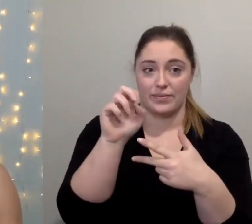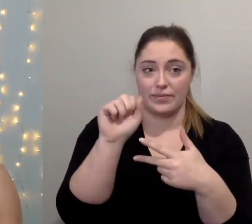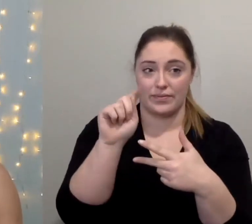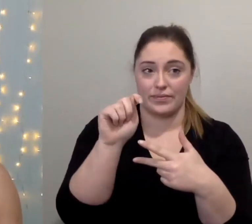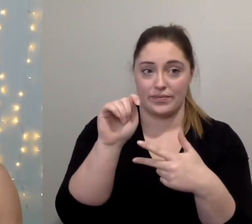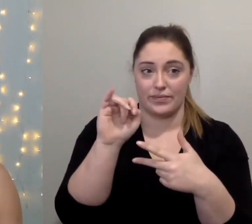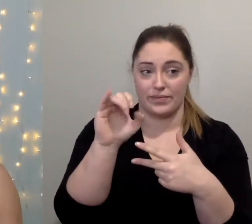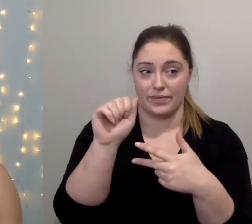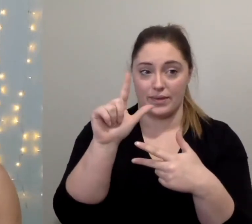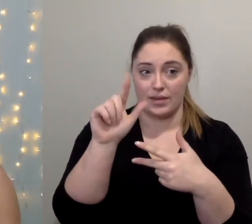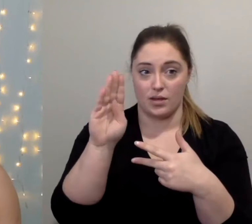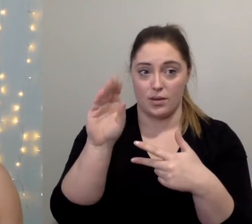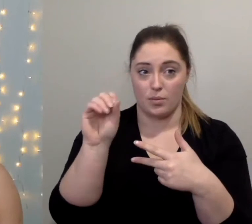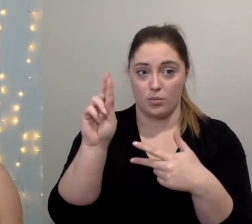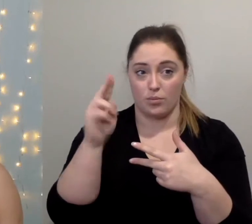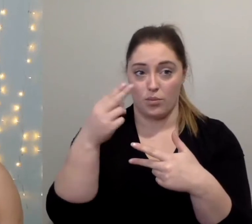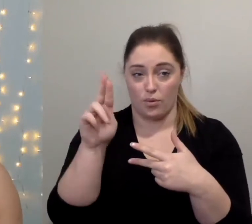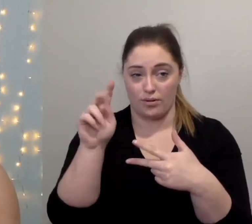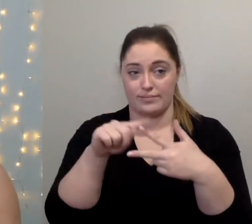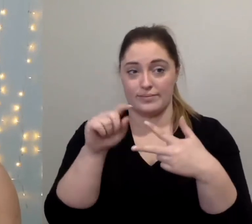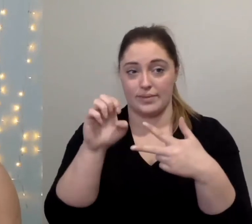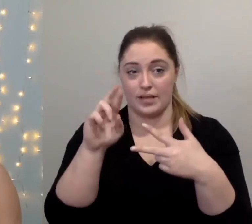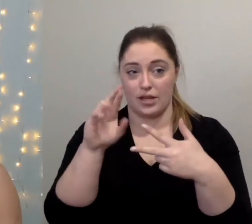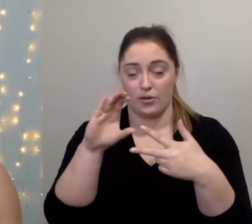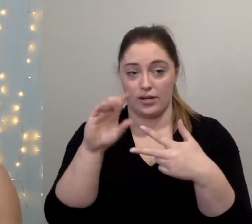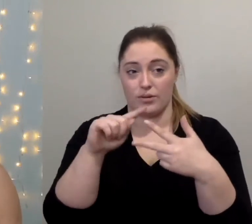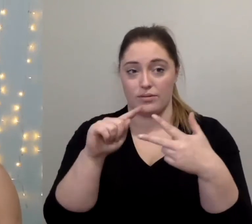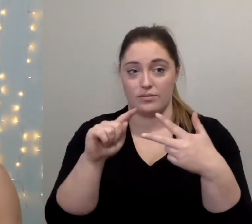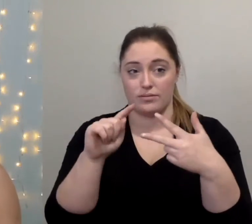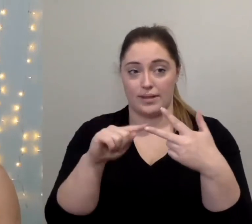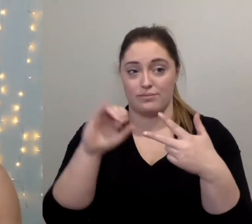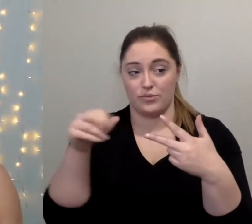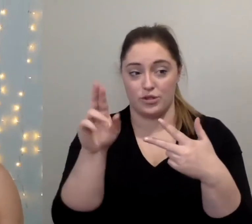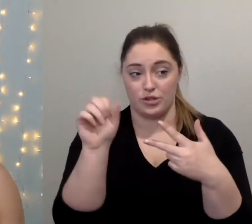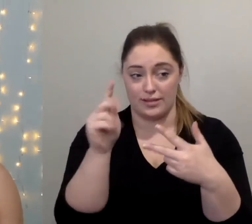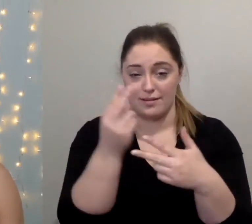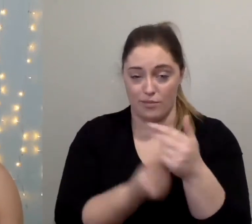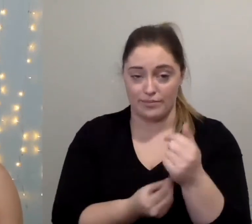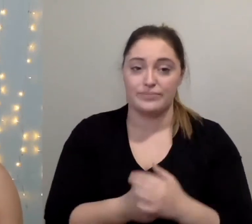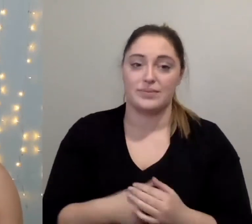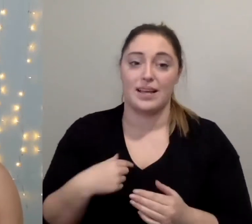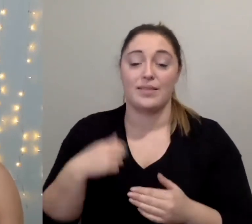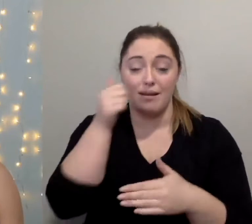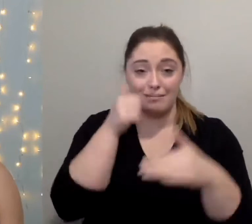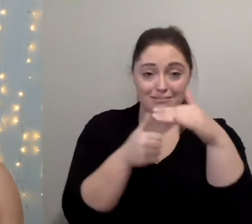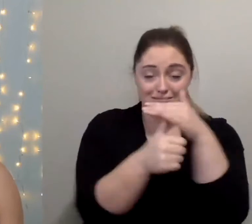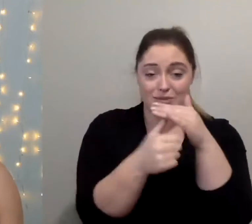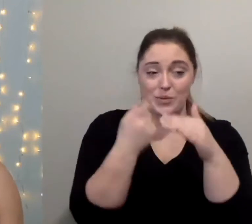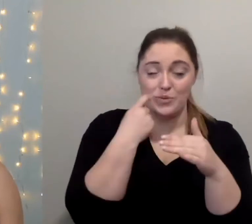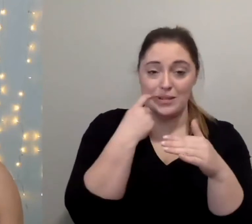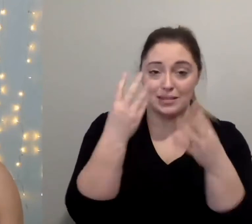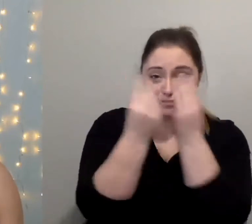album was released in may 2020 under the name nowhere no one knows where to find you so please join me in welcoming